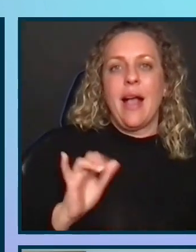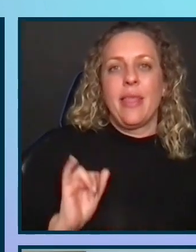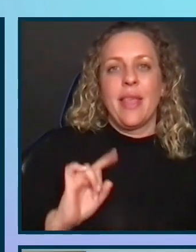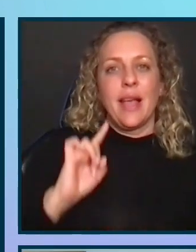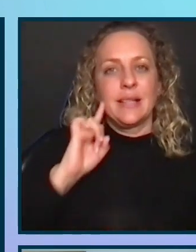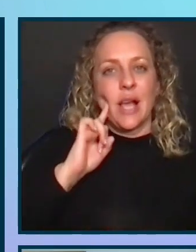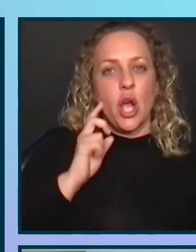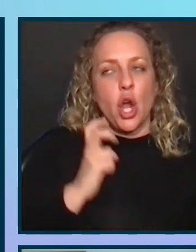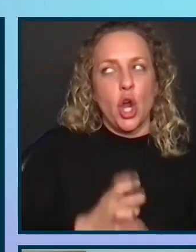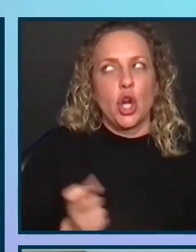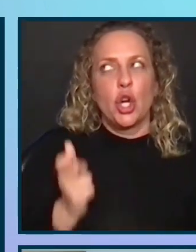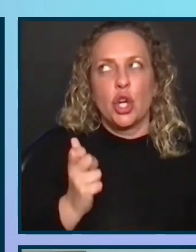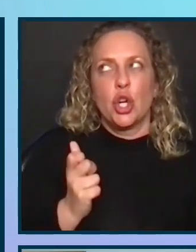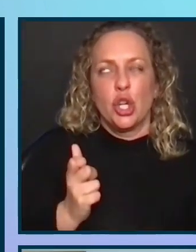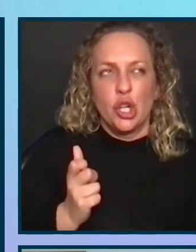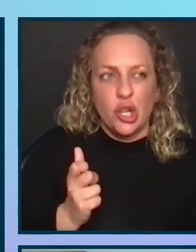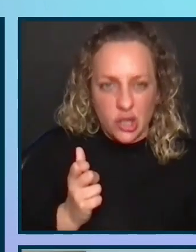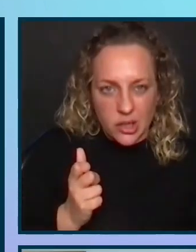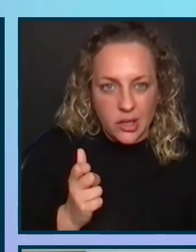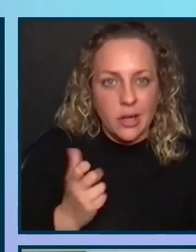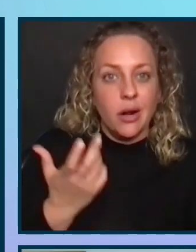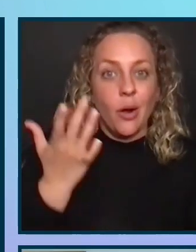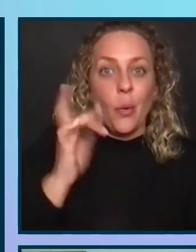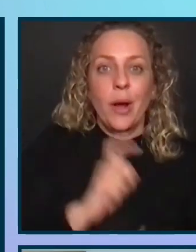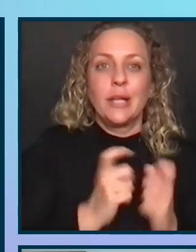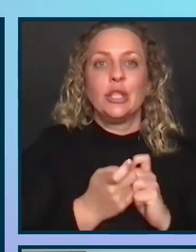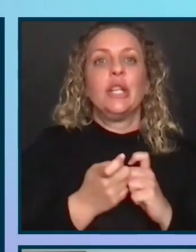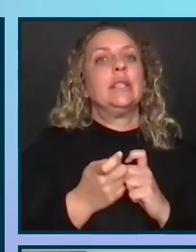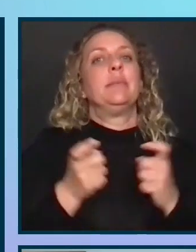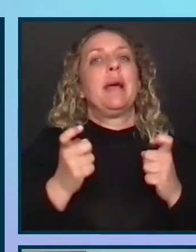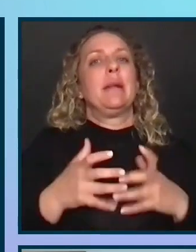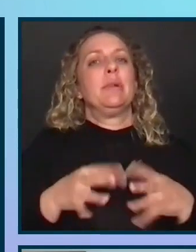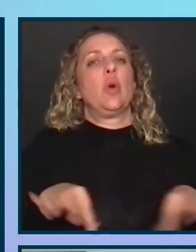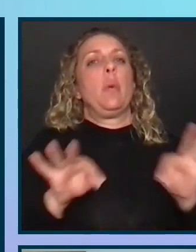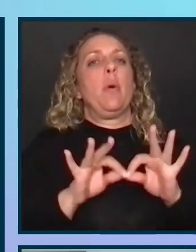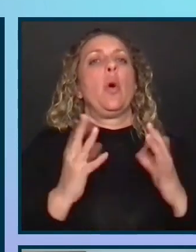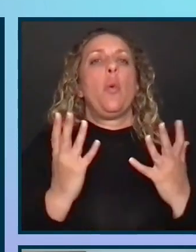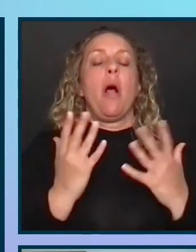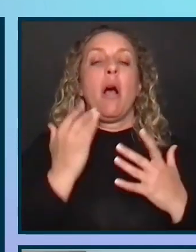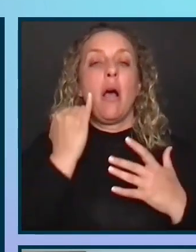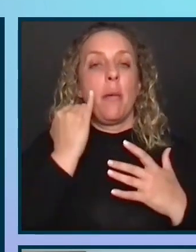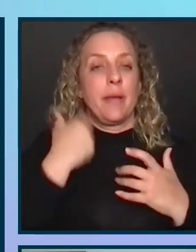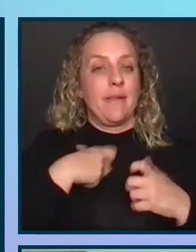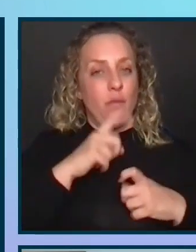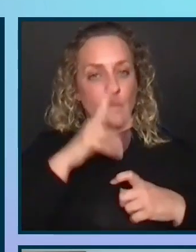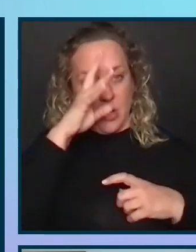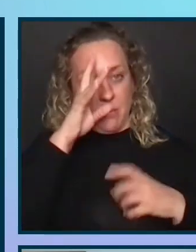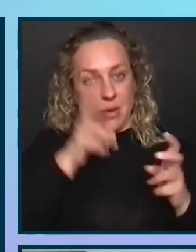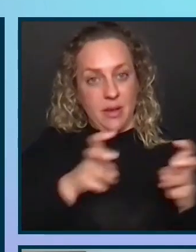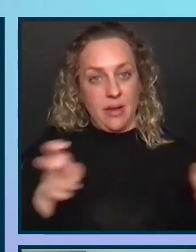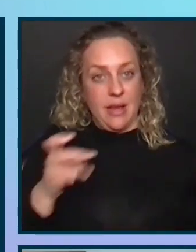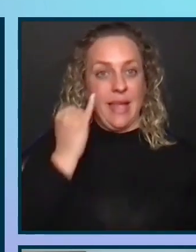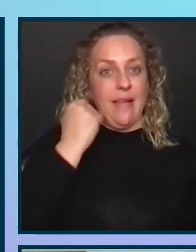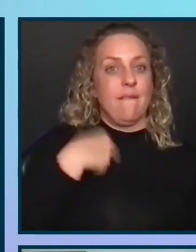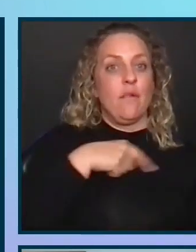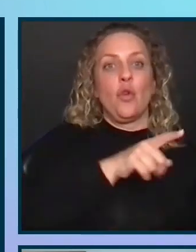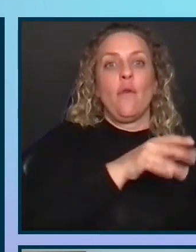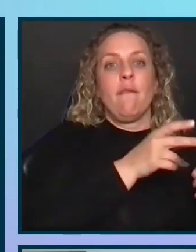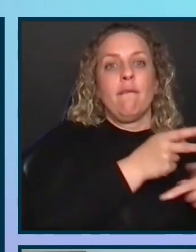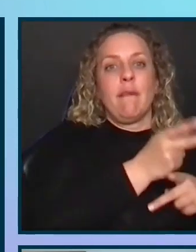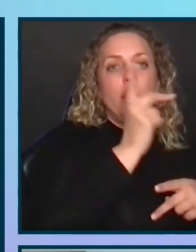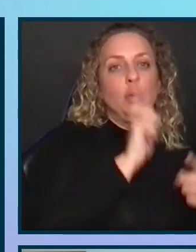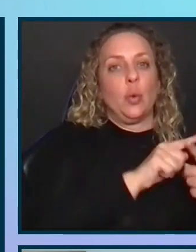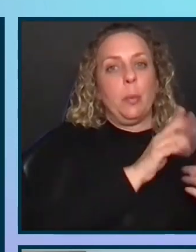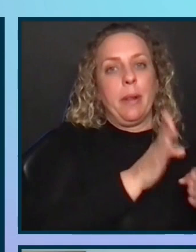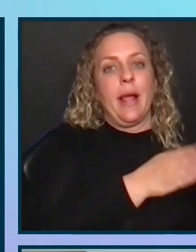sounds harder. Why is change management so important? Because we came up with this quote, if you fail to plan, you're planning